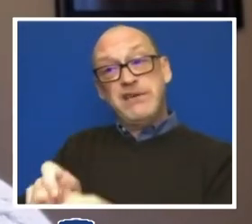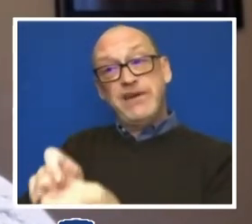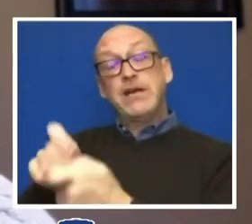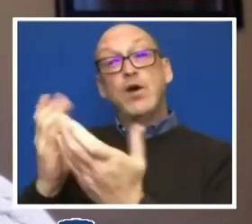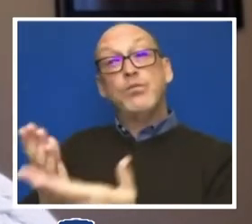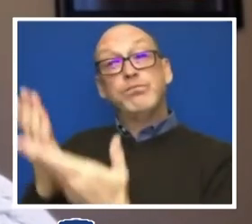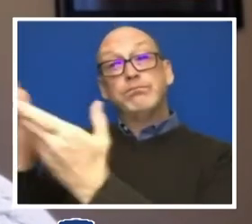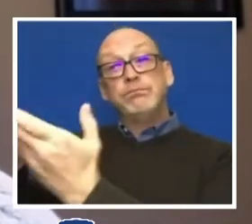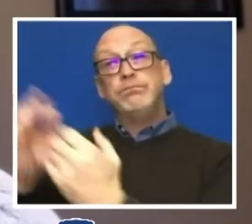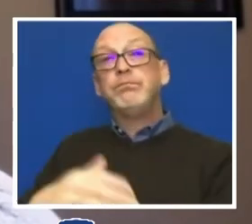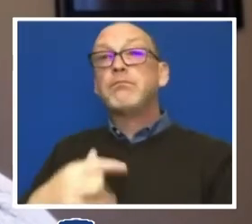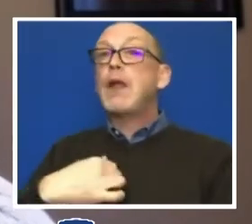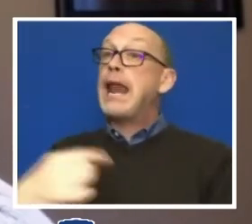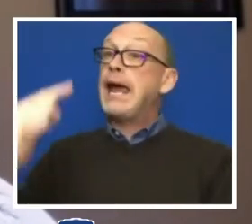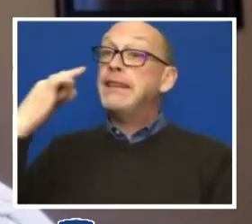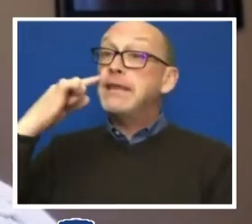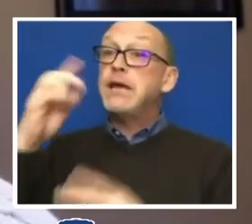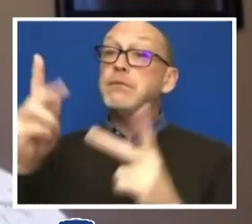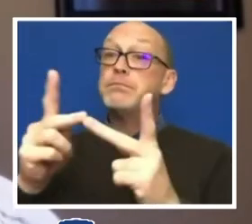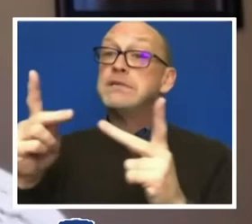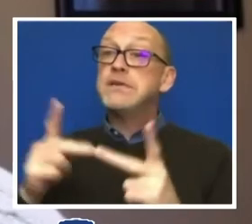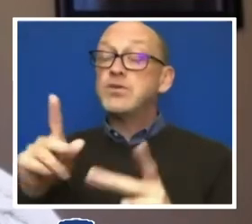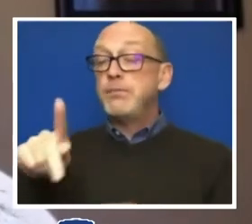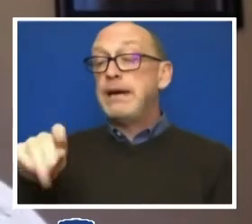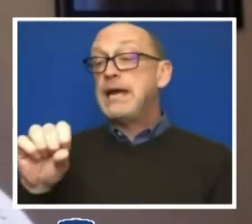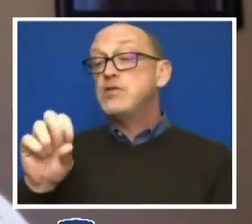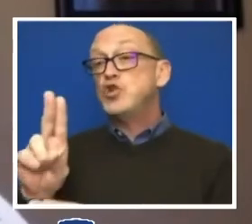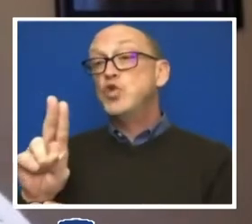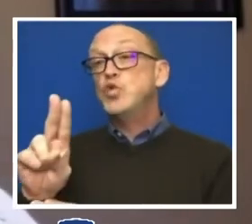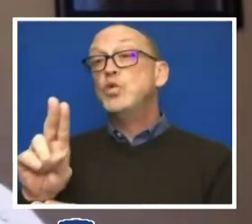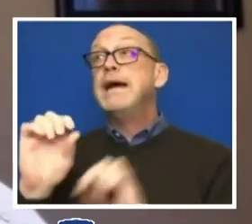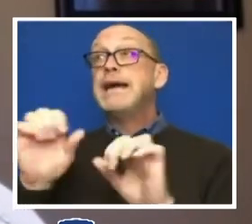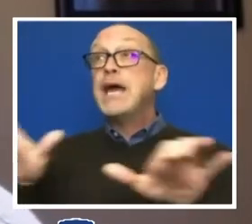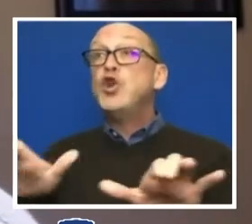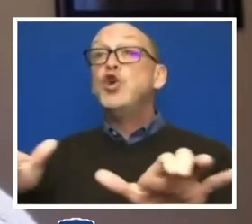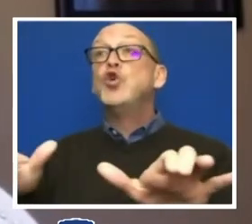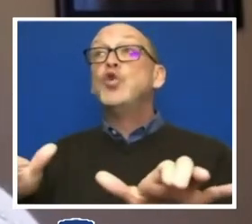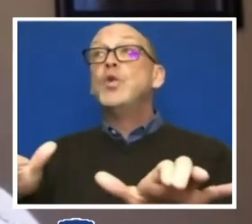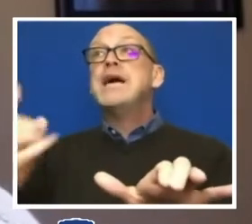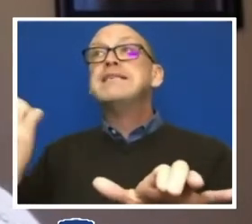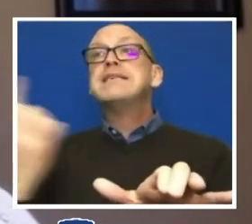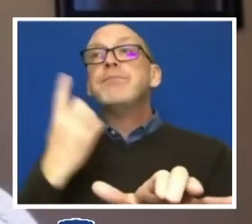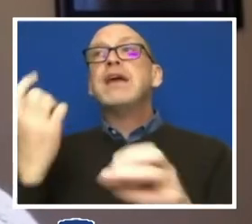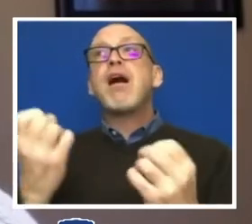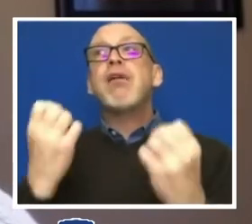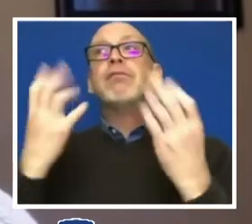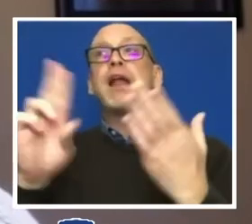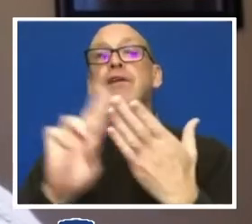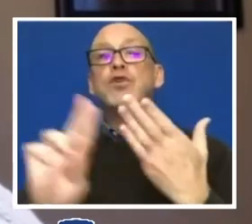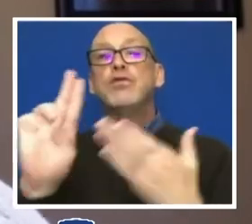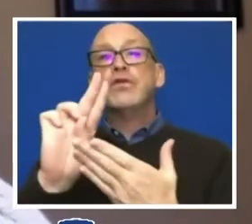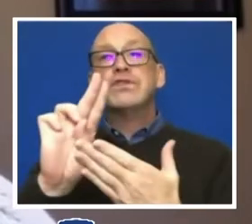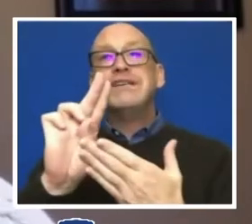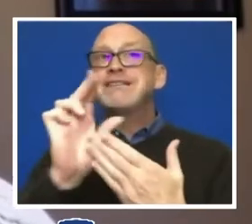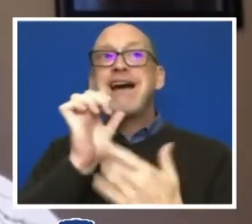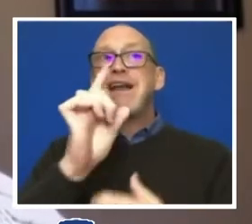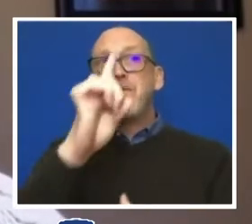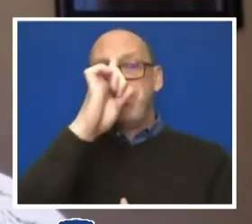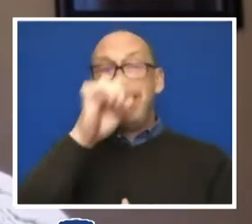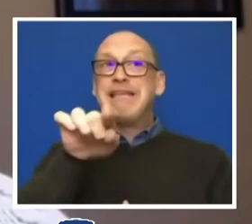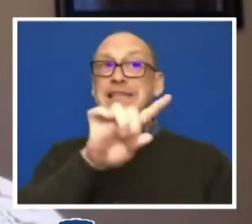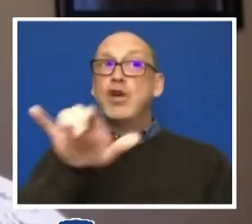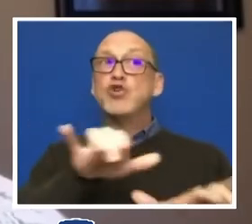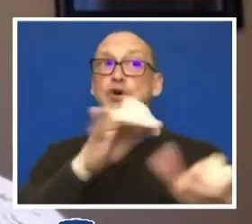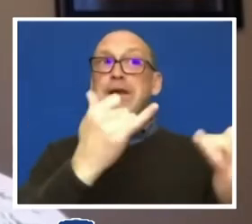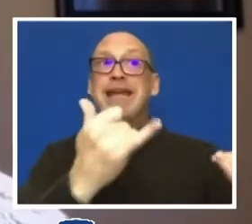which I think positions Penn State to do something that a lot of universities, I don't think, may be doing at